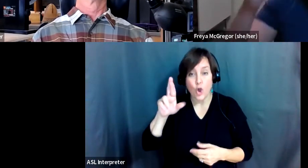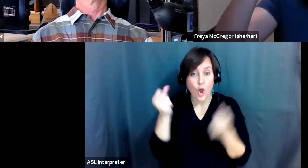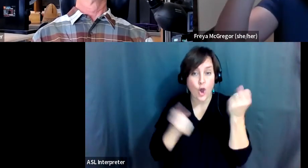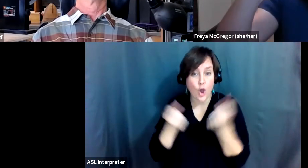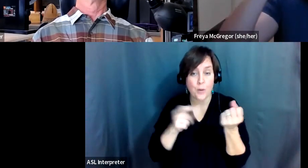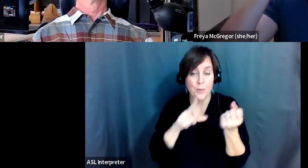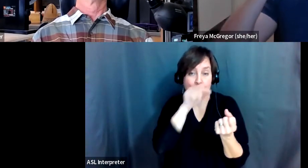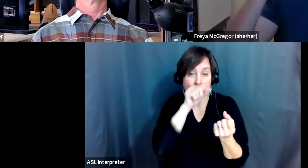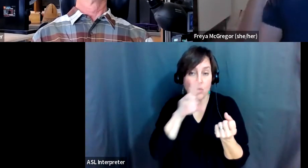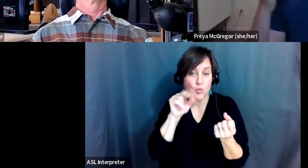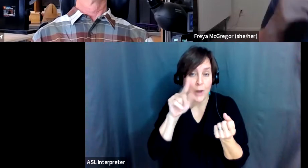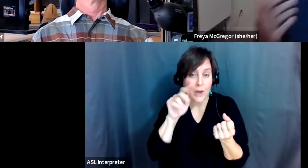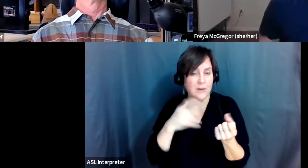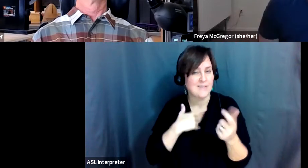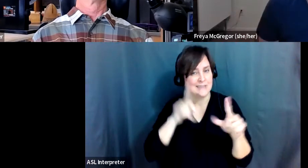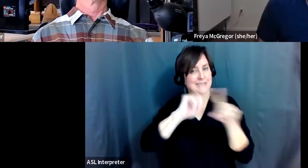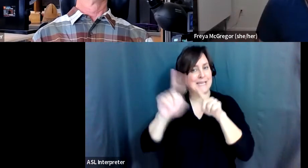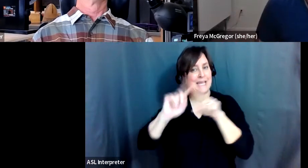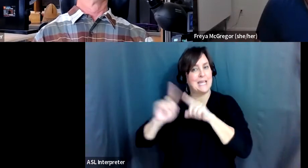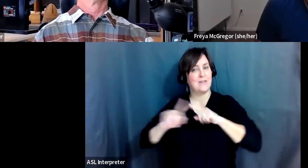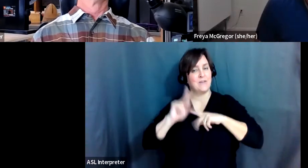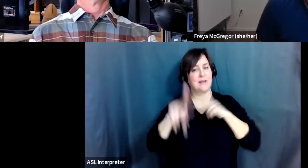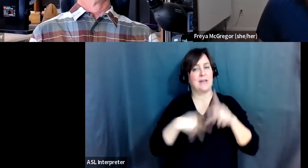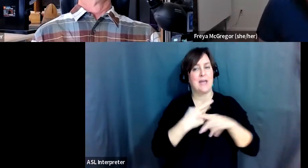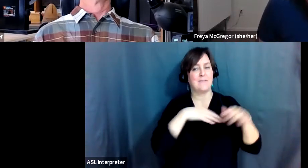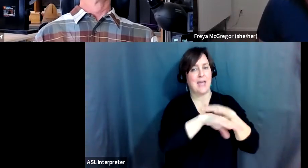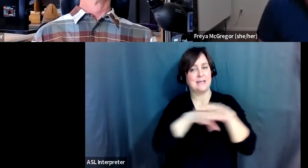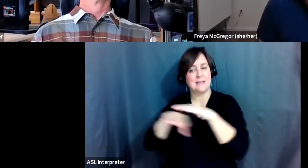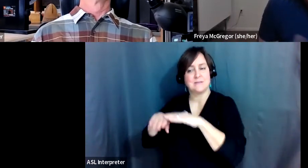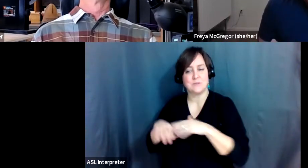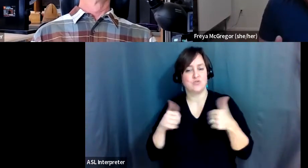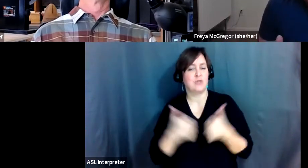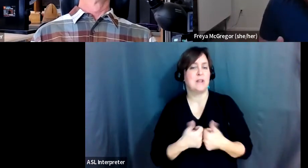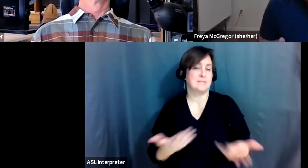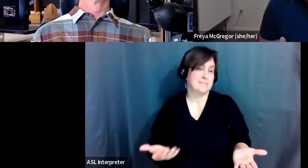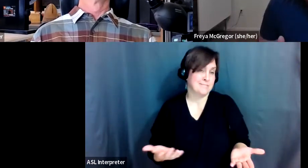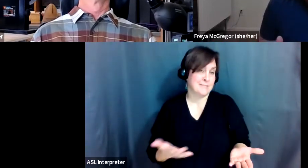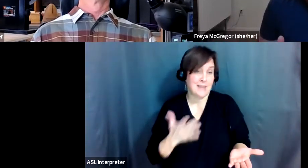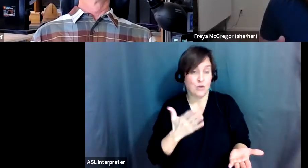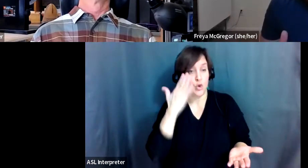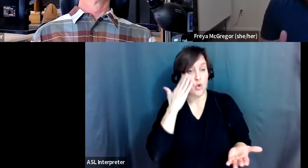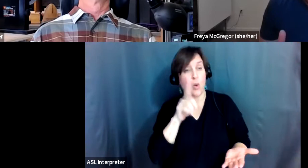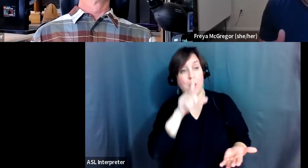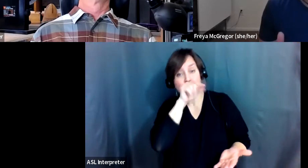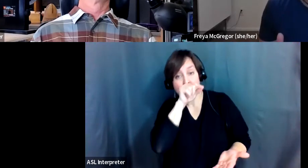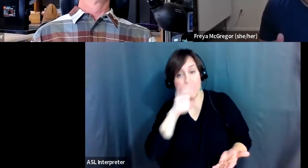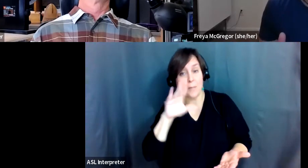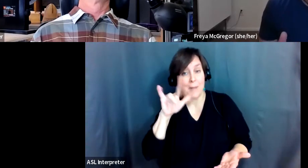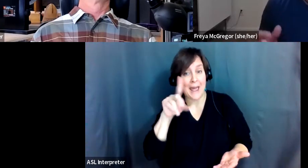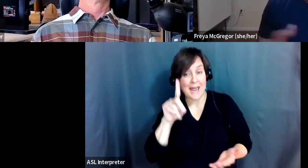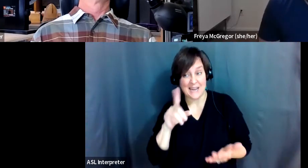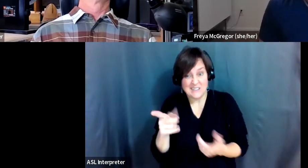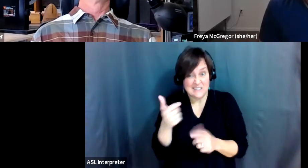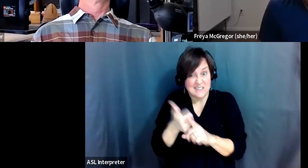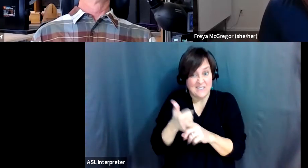locations that might be more or less accessible to someone with a different, um, access challenge. So yeah, if you know of a bird blind near you, that's reasonably accessible,